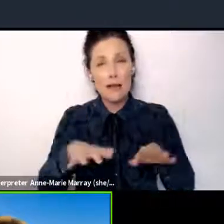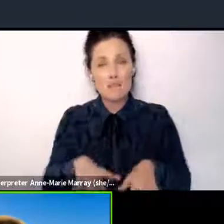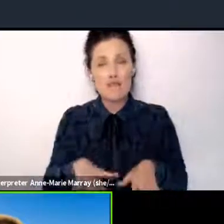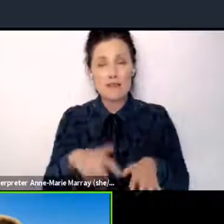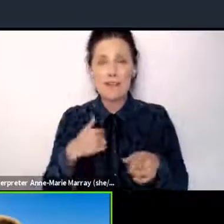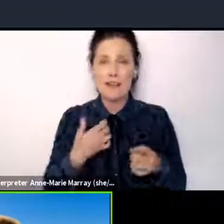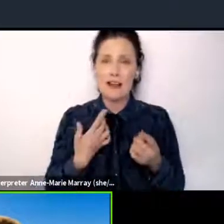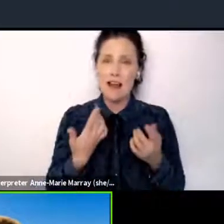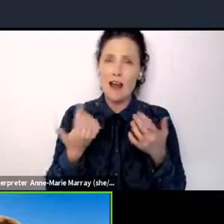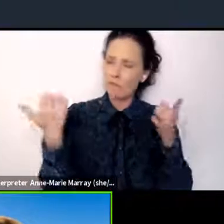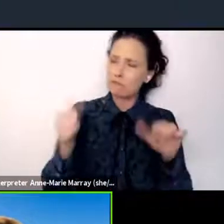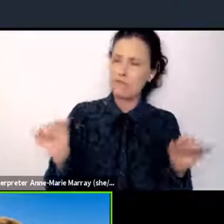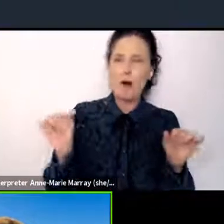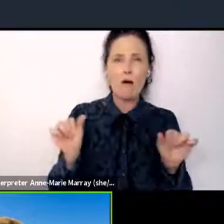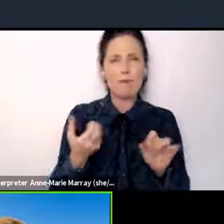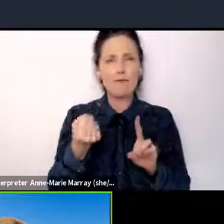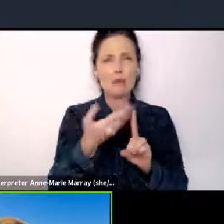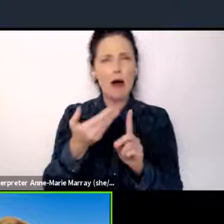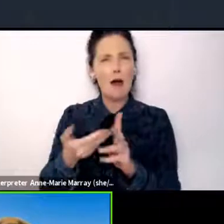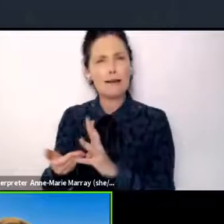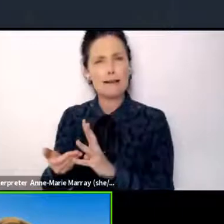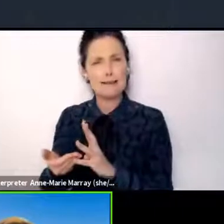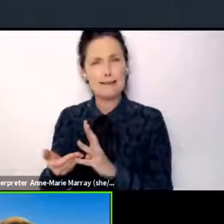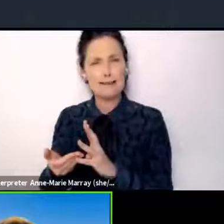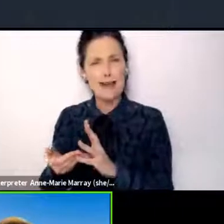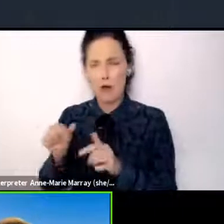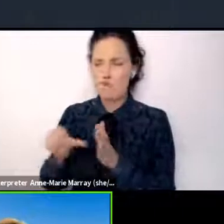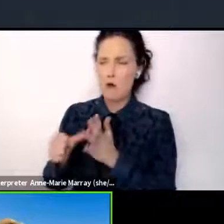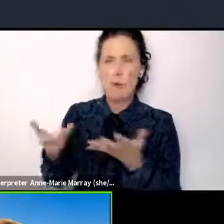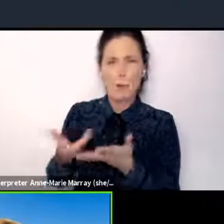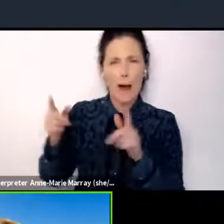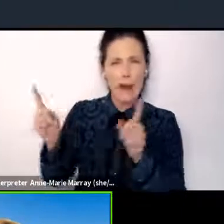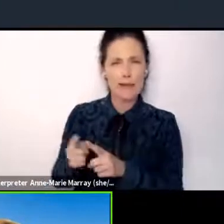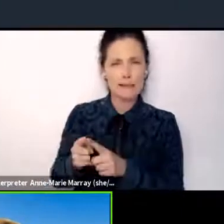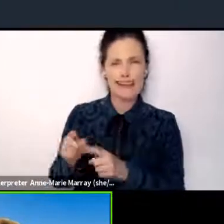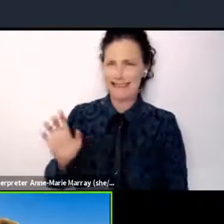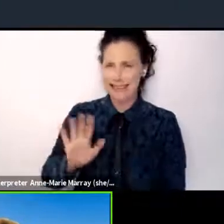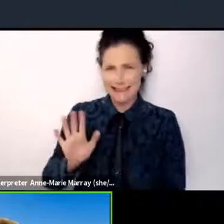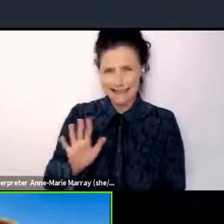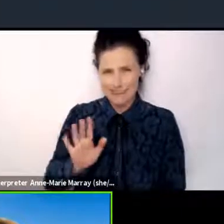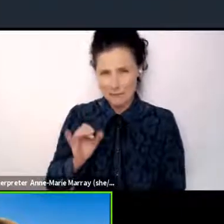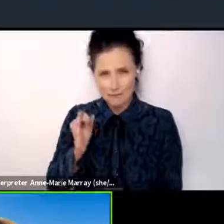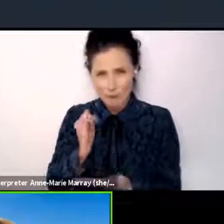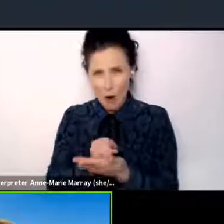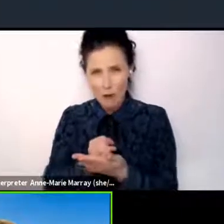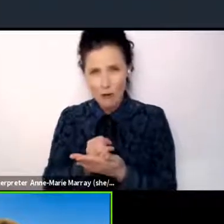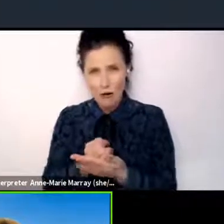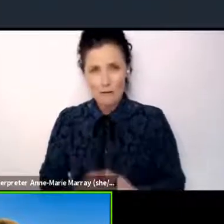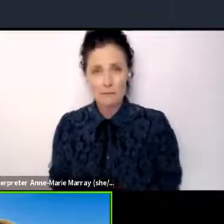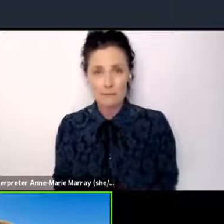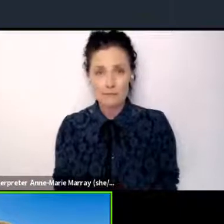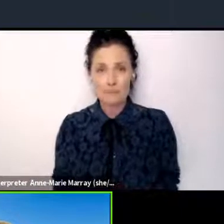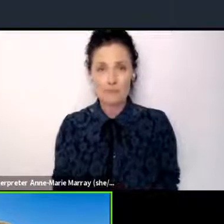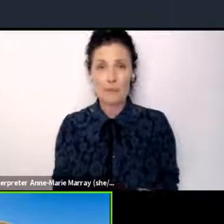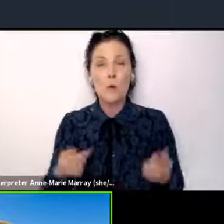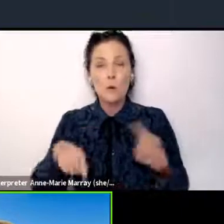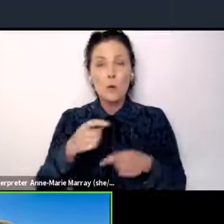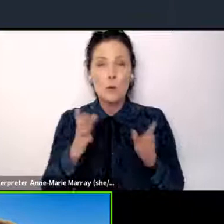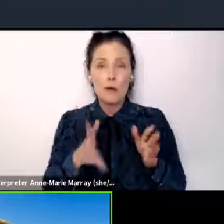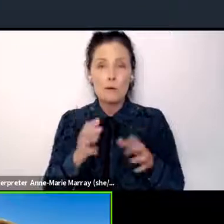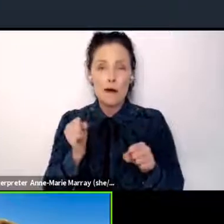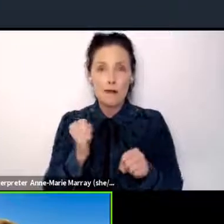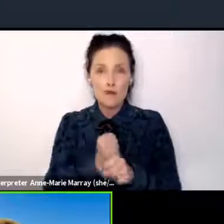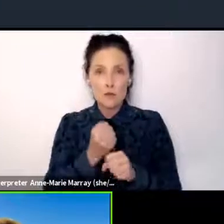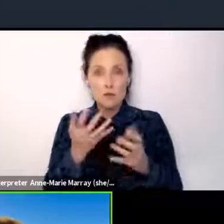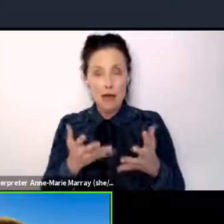or Indonesia, we know that that's just not true. So what can we do about it? I think we have to shift the focus to